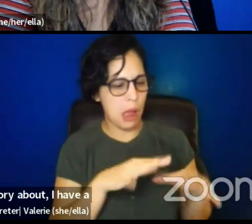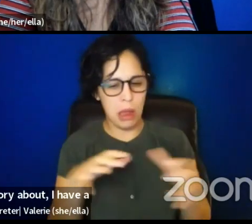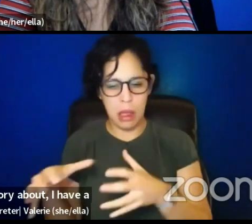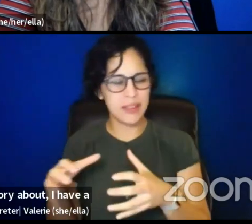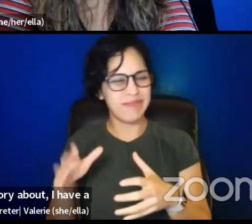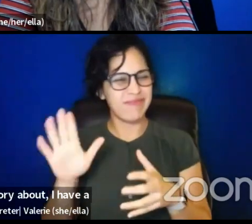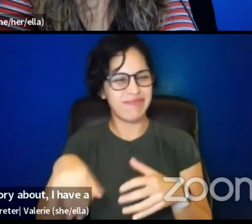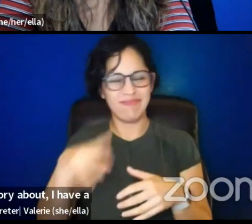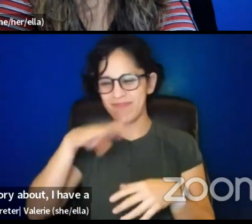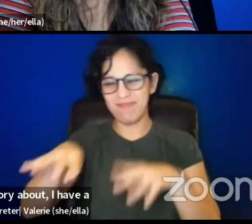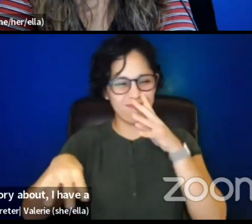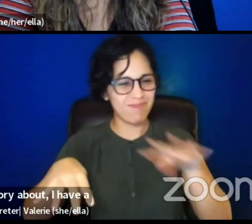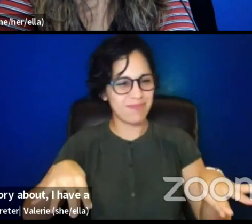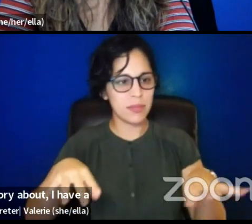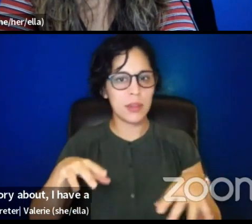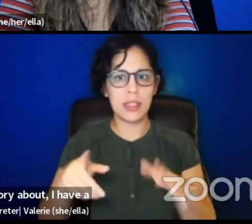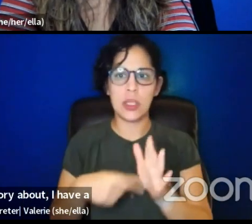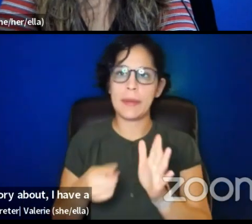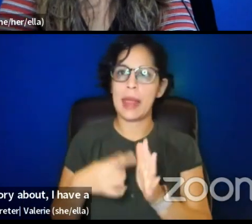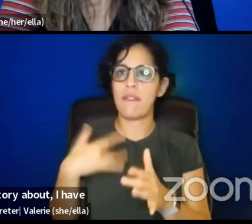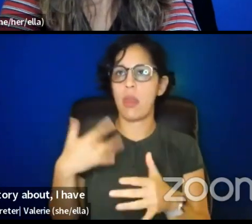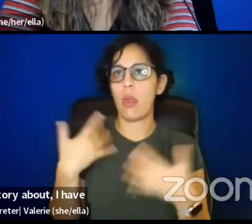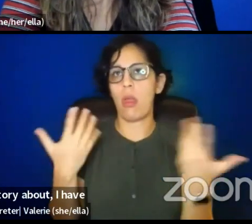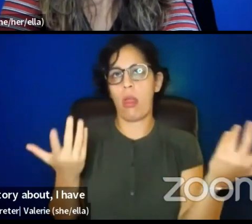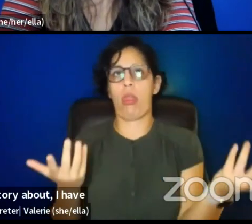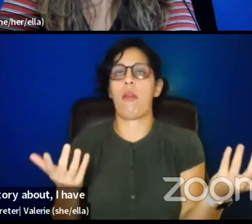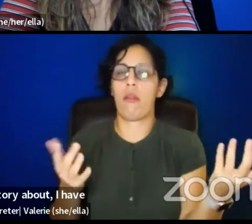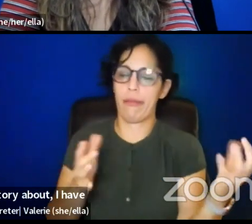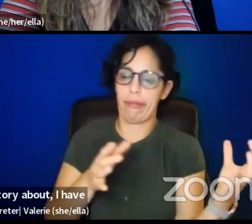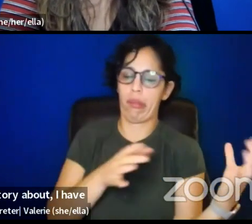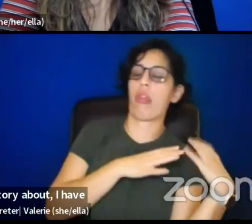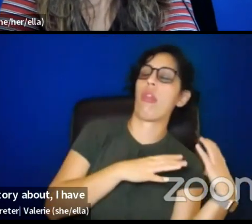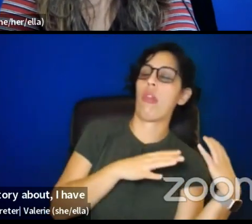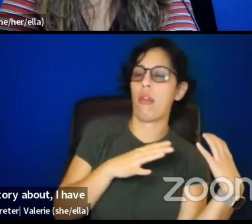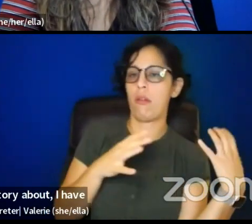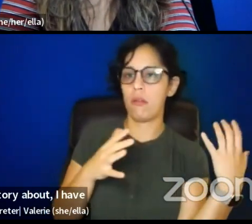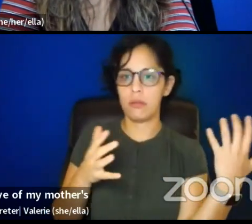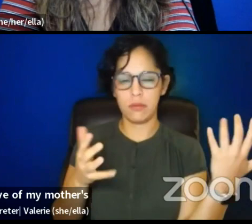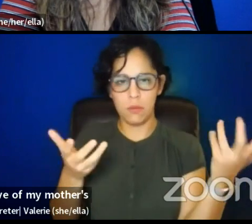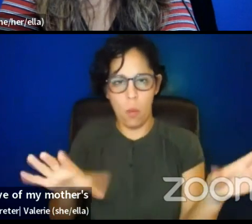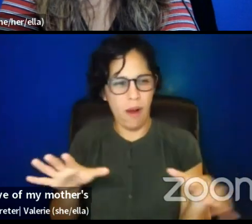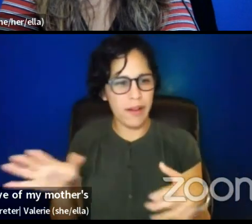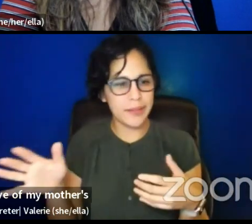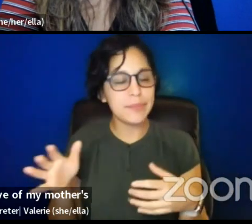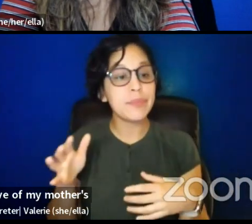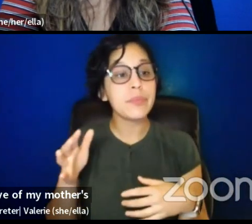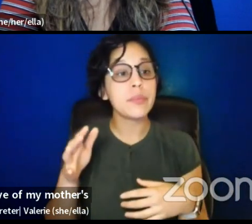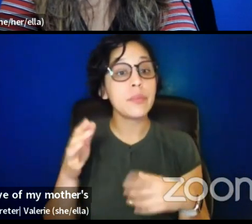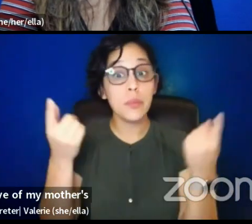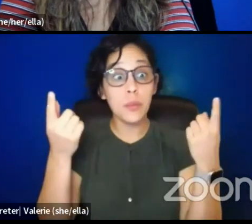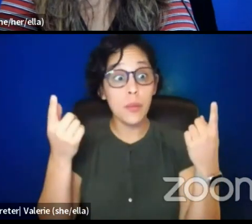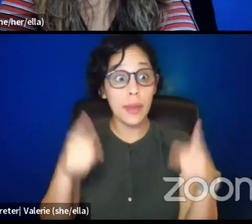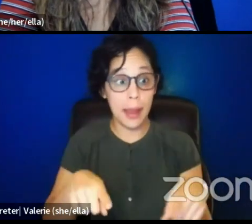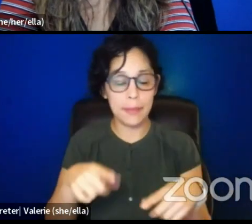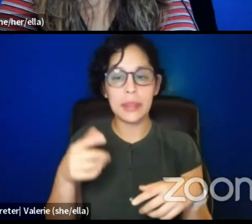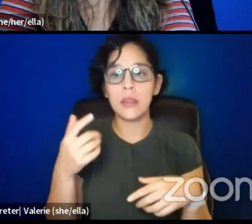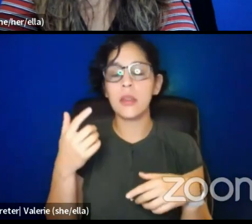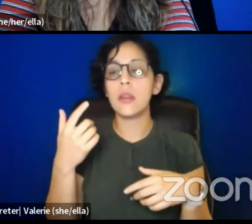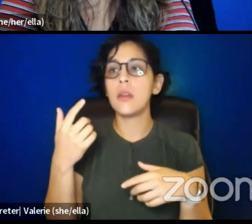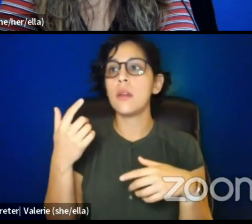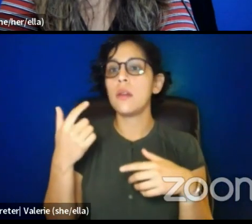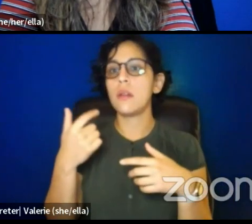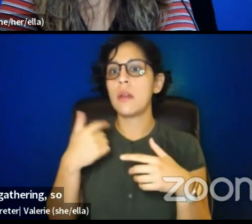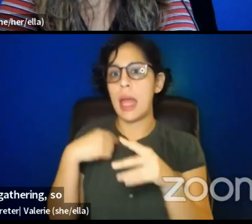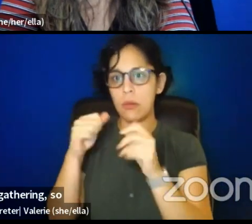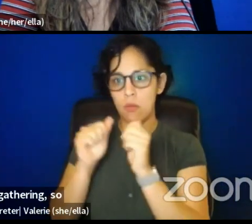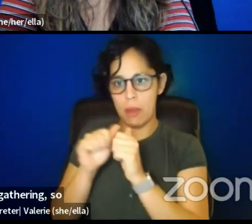huge family. My, um, father's one of five and my mother's one of eight. And when I walk into a family gathering, someone